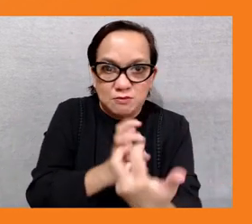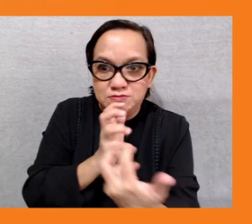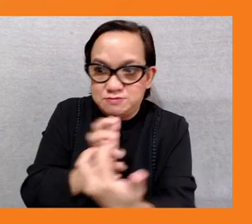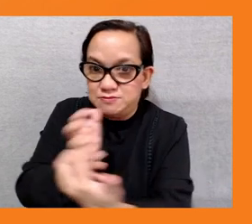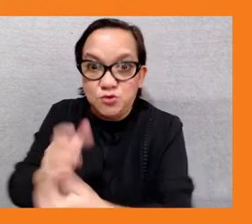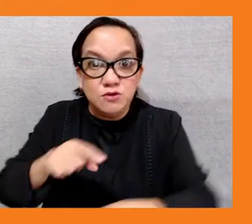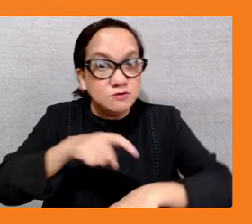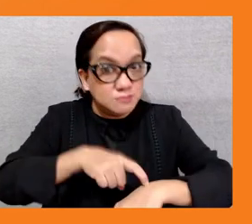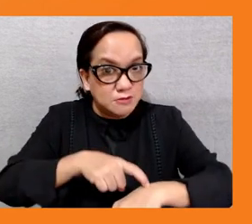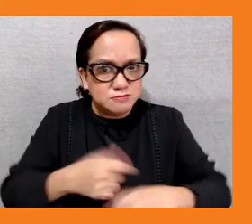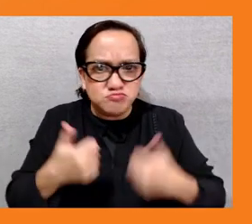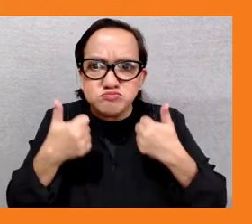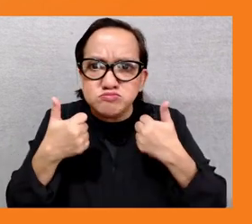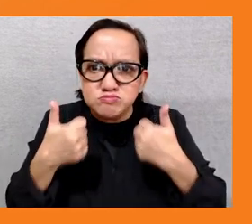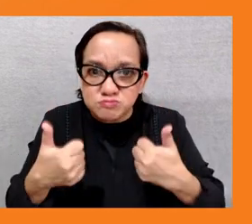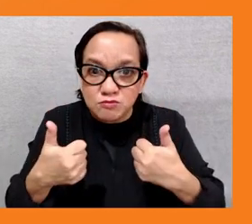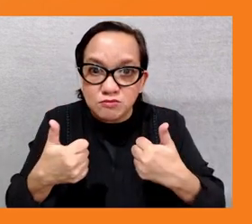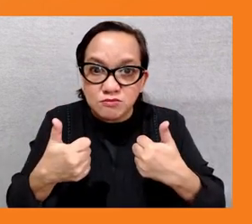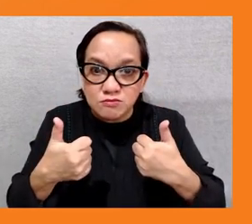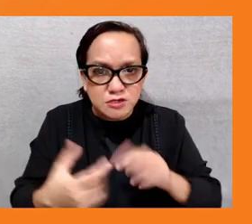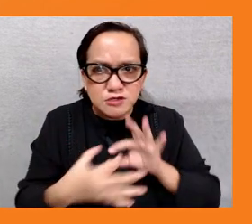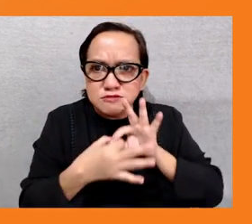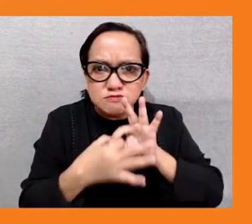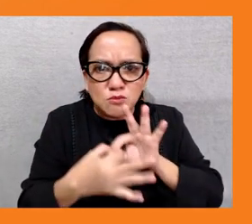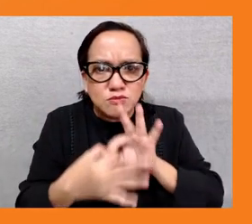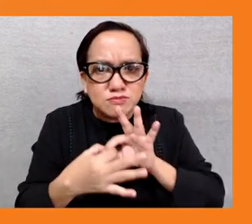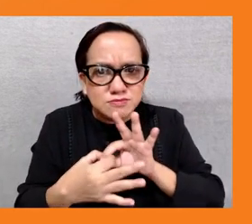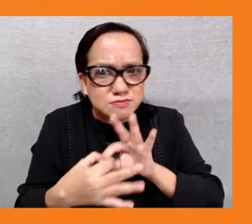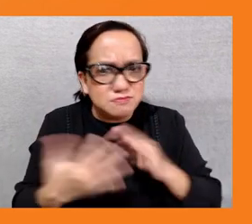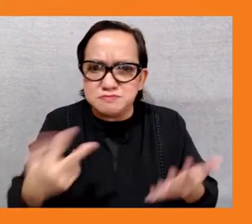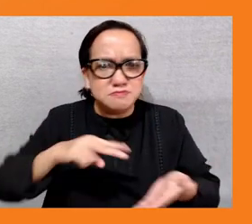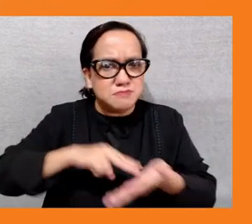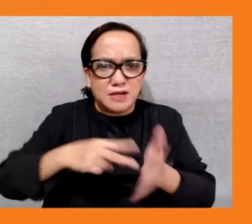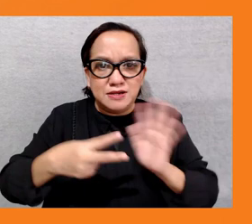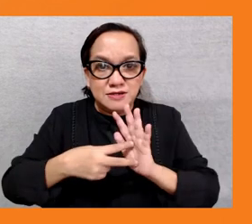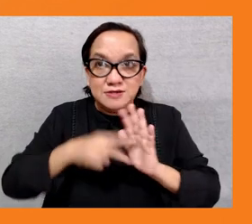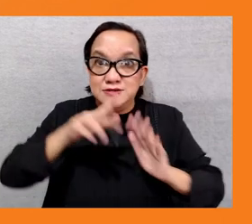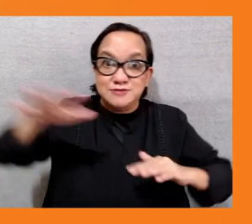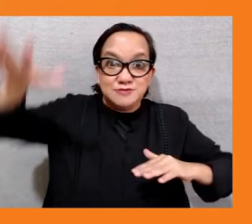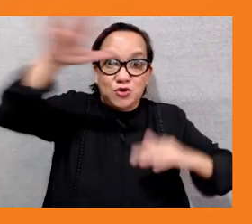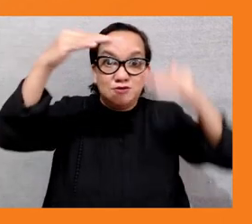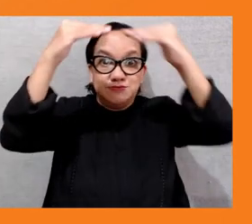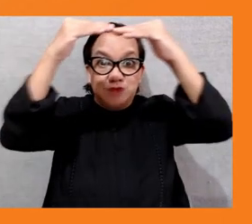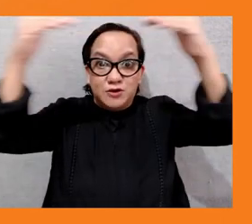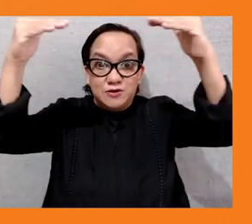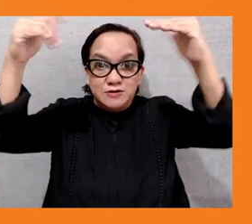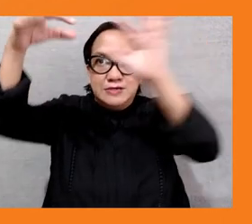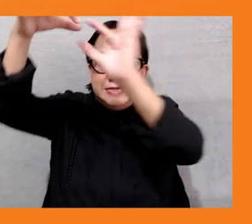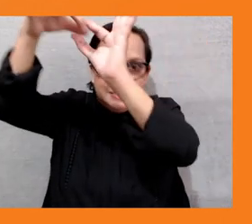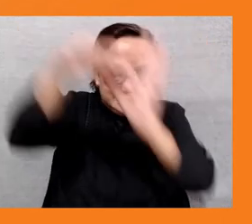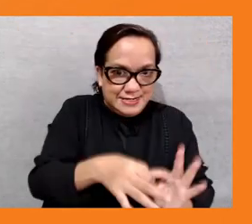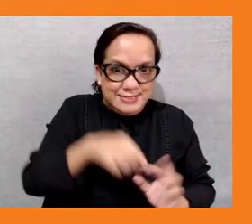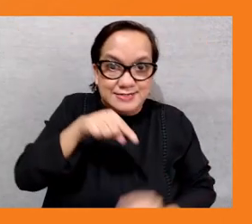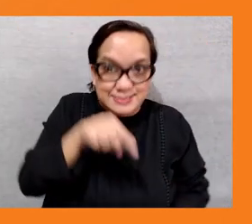solutions to national contexts so the second key aspect i wanted to highlight which is on the left of the slide